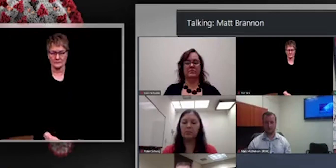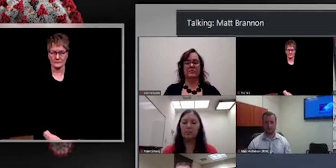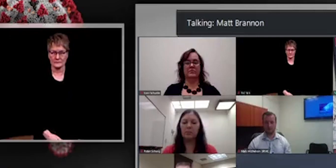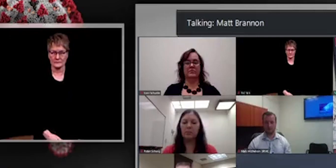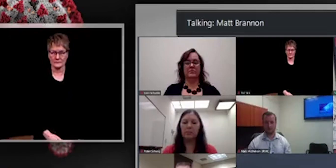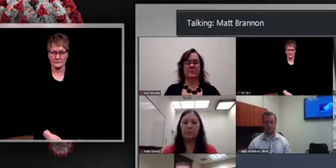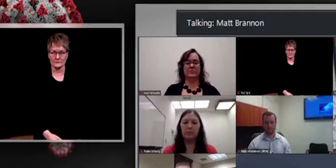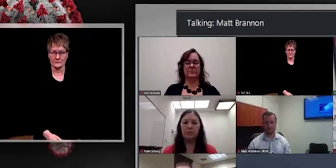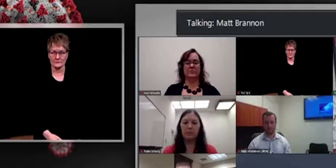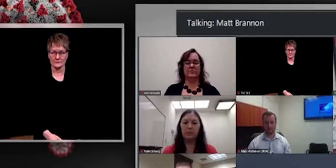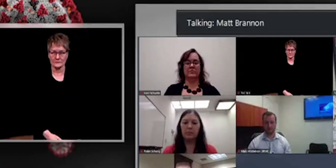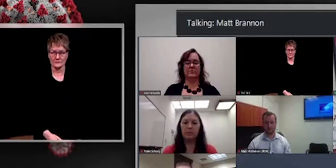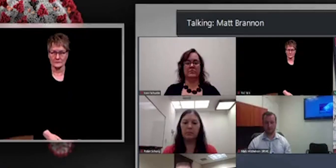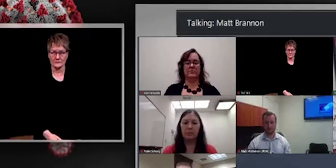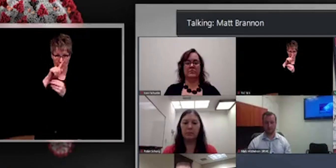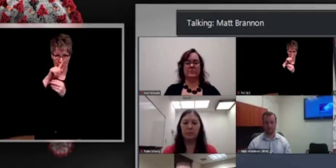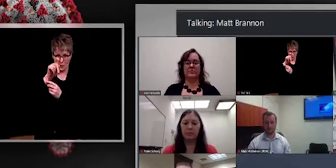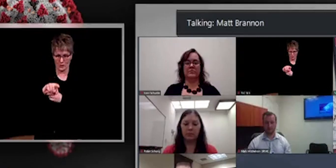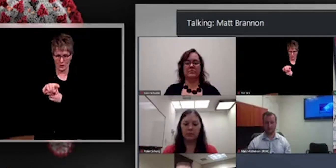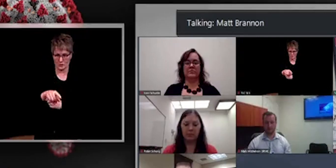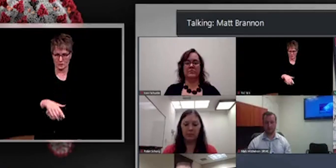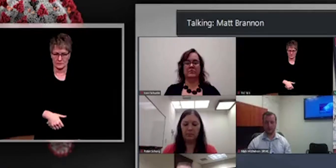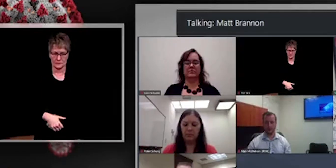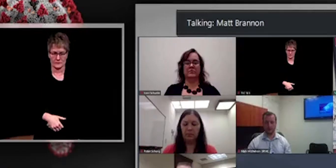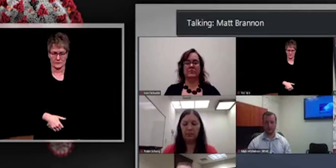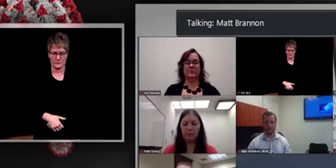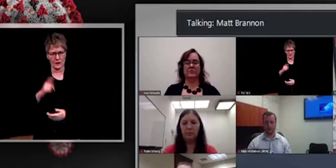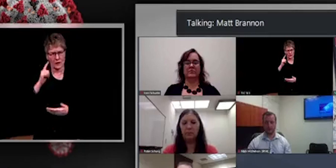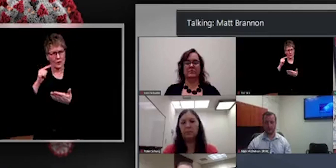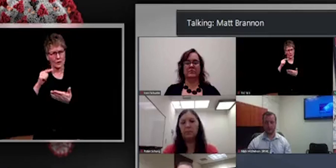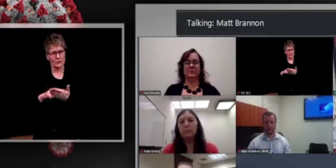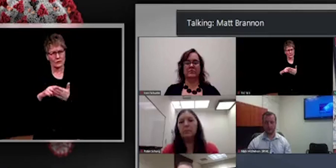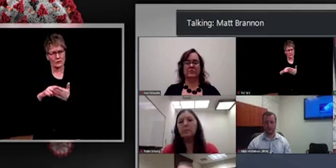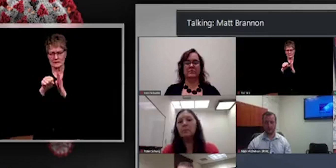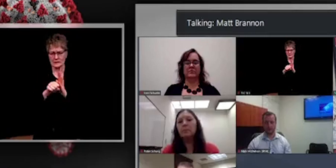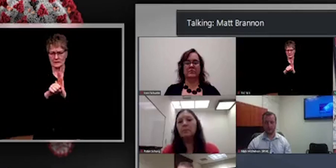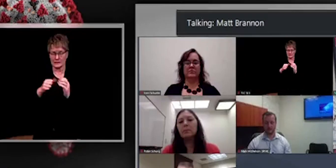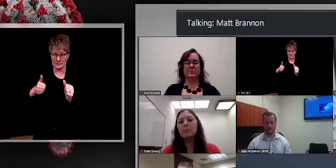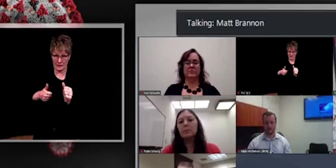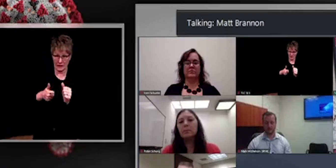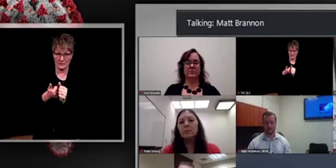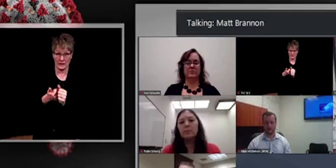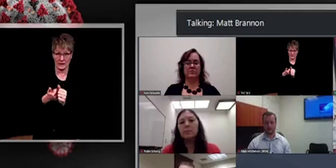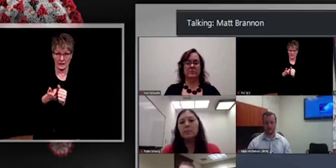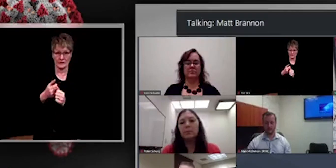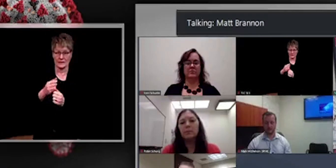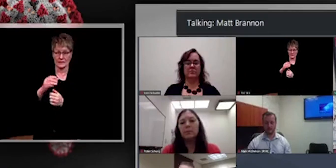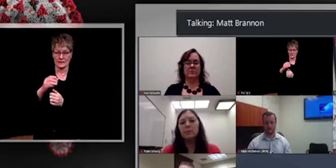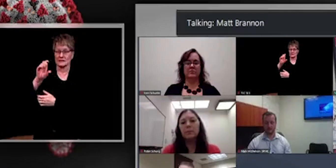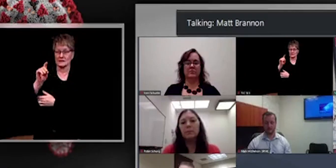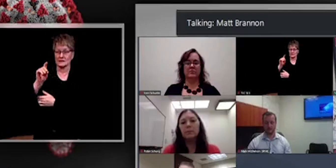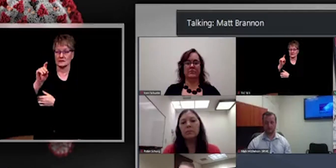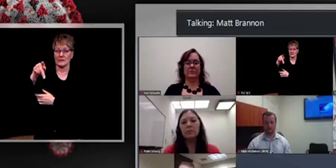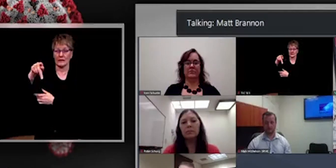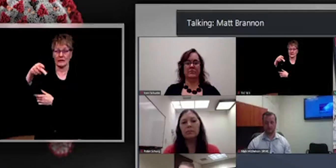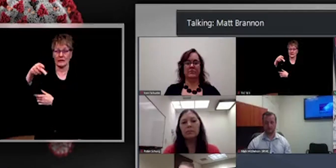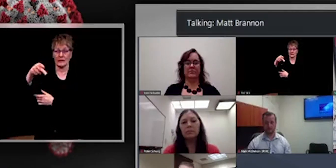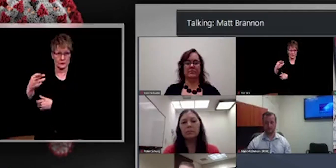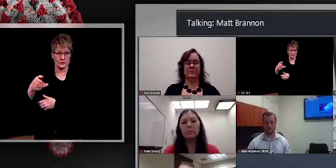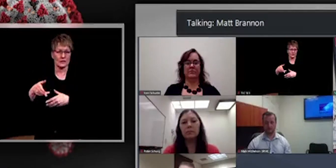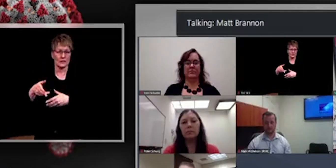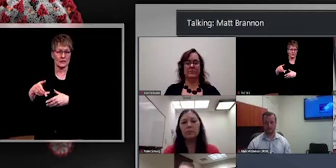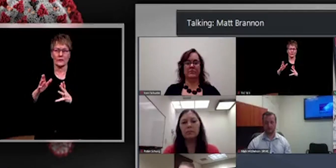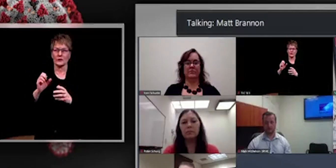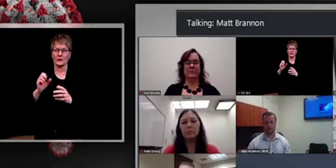I read that, uh, in the States update yesterday, the CDPH, uh, is letting hospitals increase their nurse to patient ratios, um,